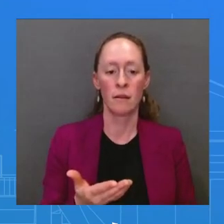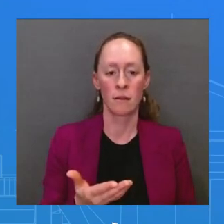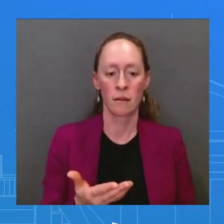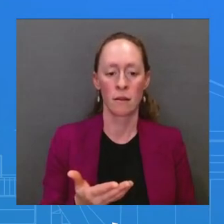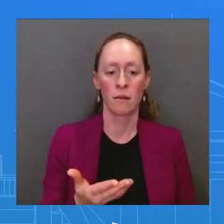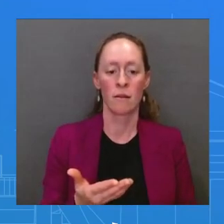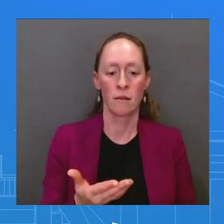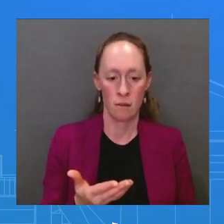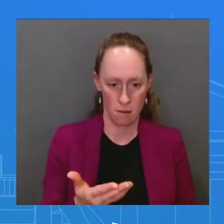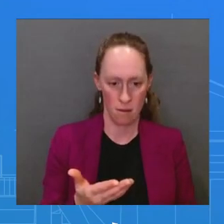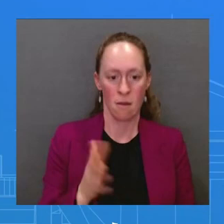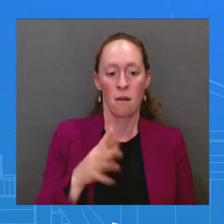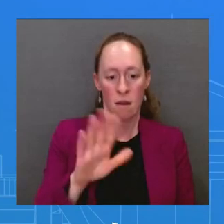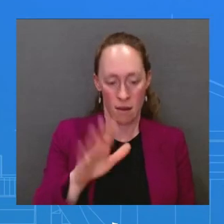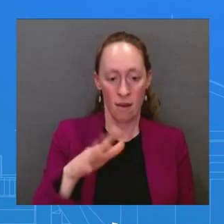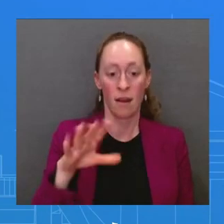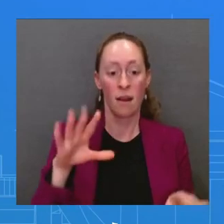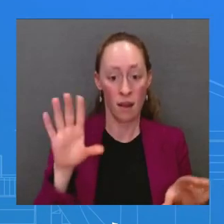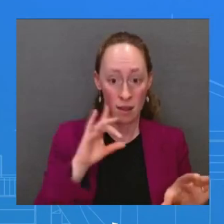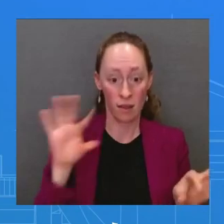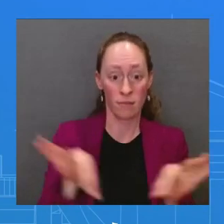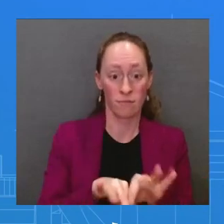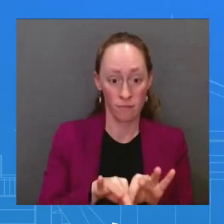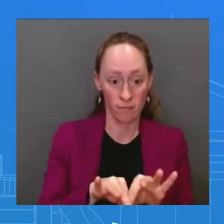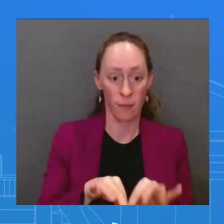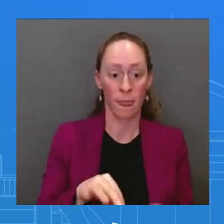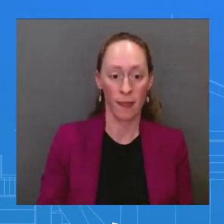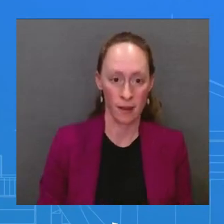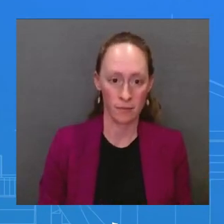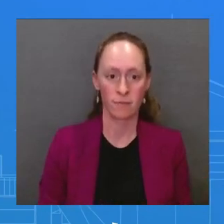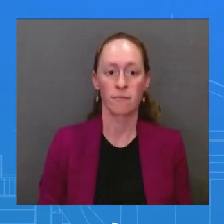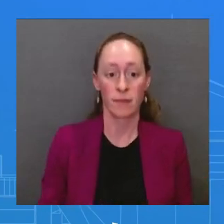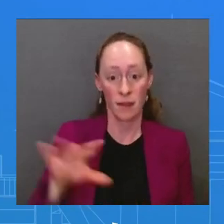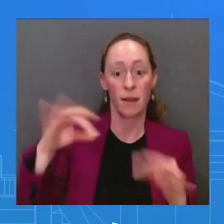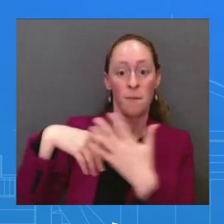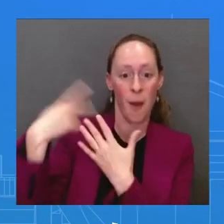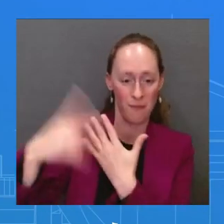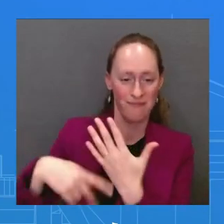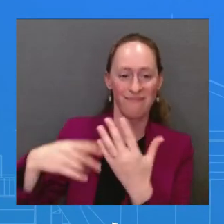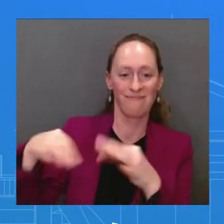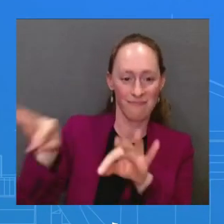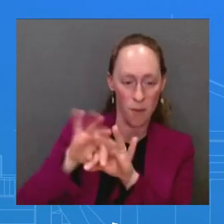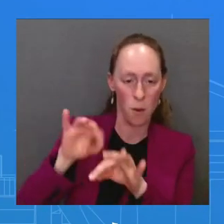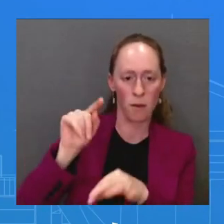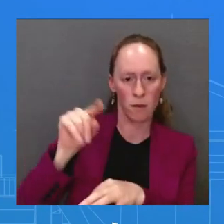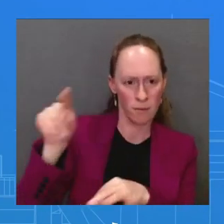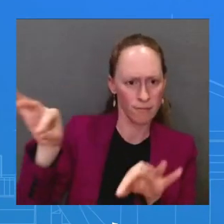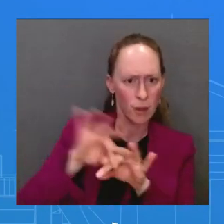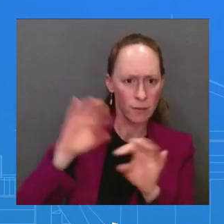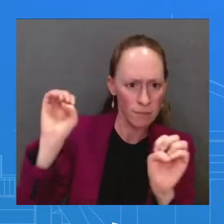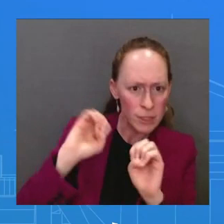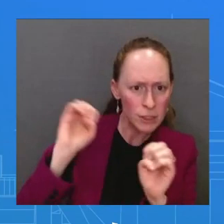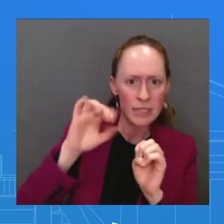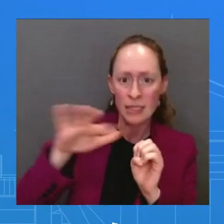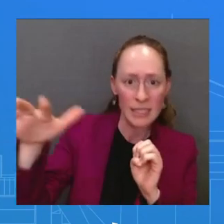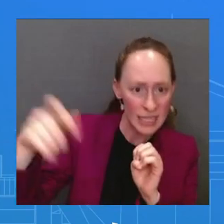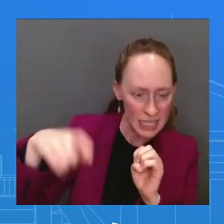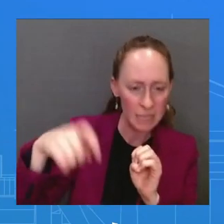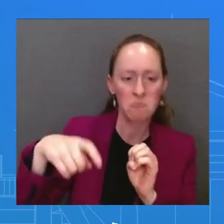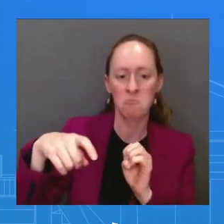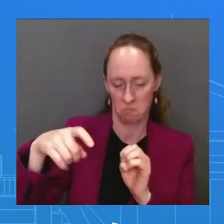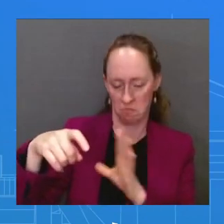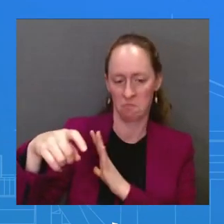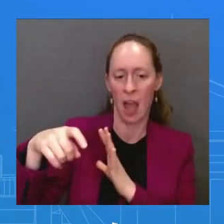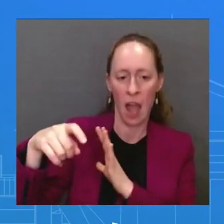vital programs that American people need, and also our troops' needs and emergency needs that we have. And so